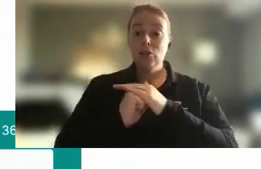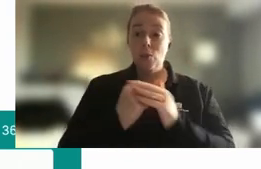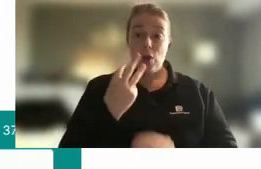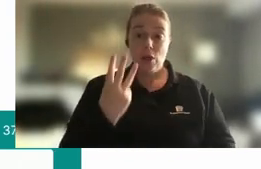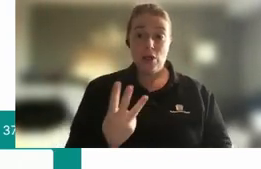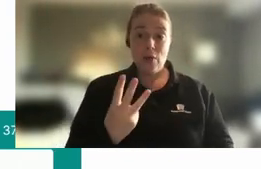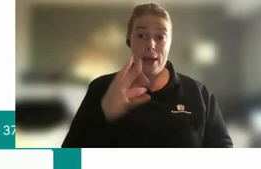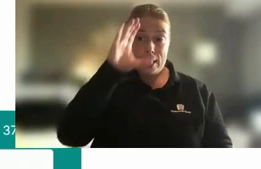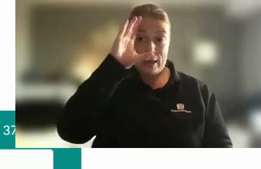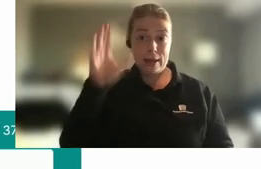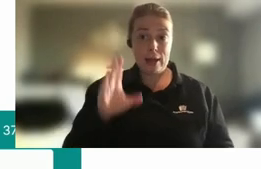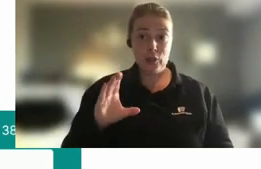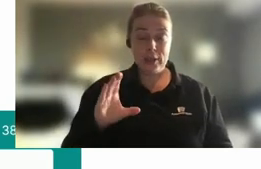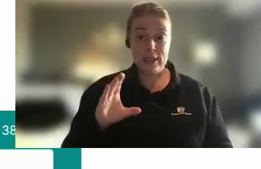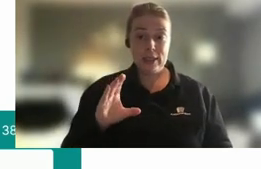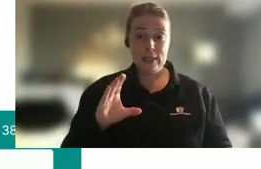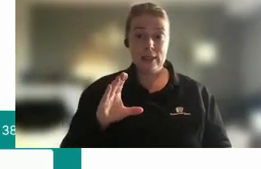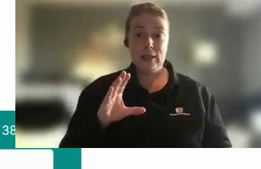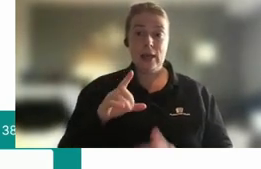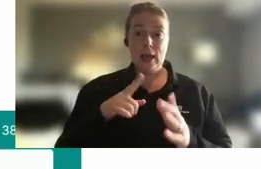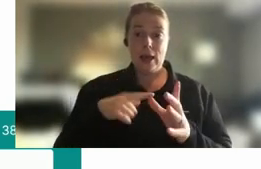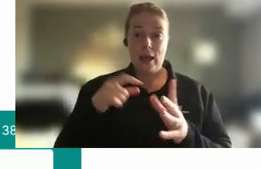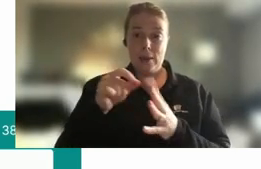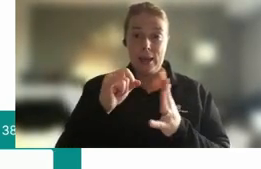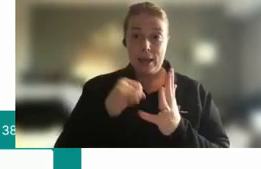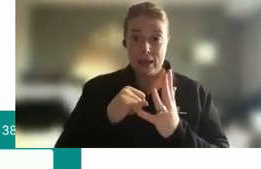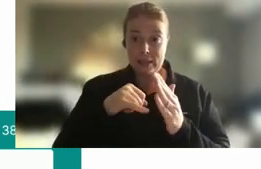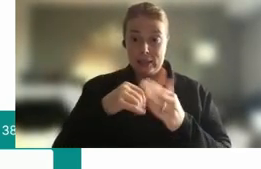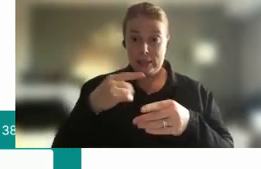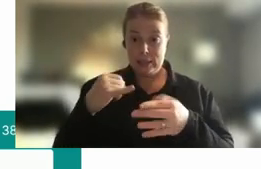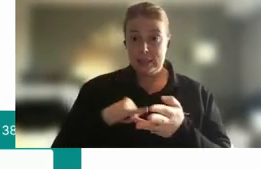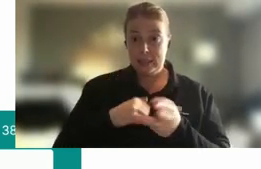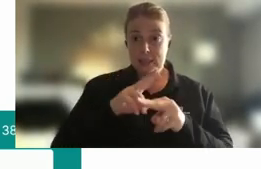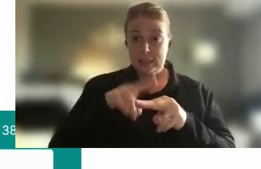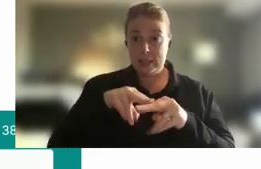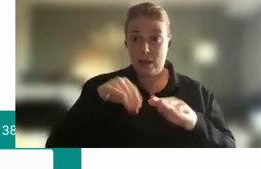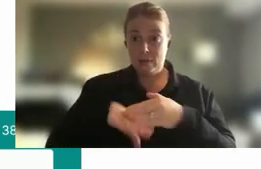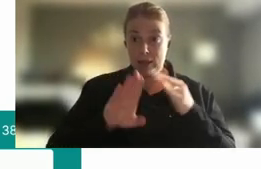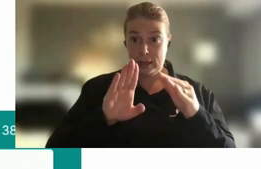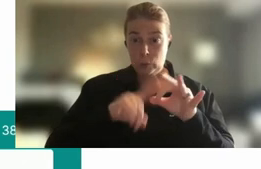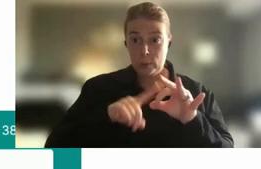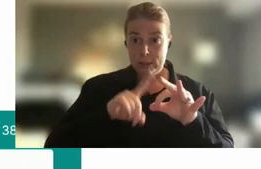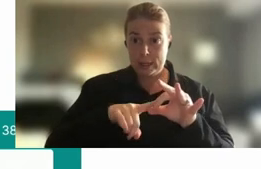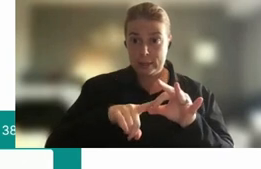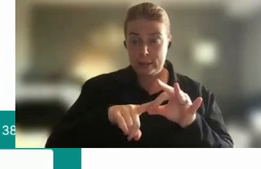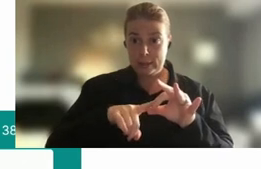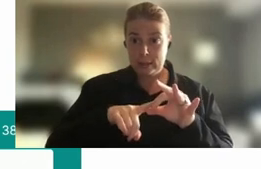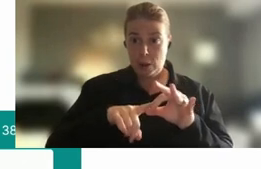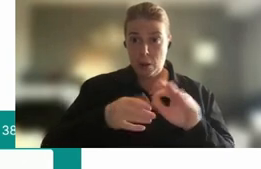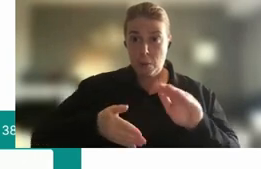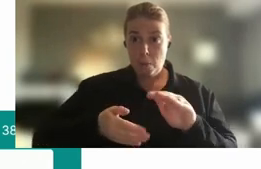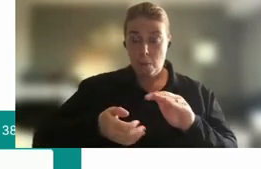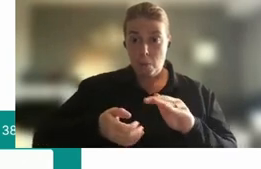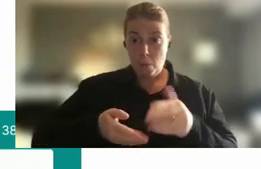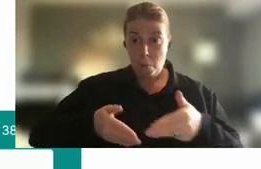where APS employees in Queensland were born outside of Australia? That's a